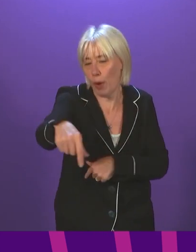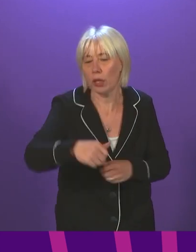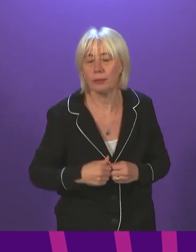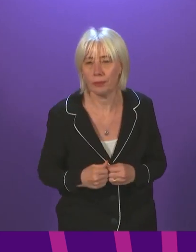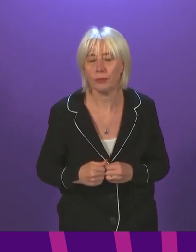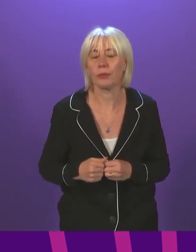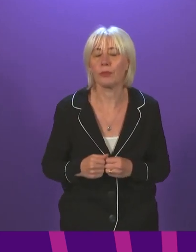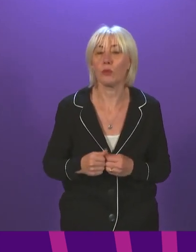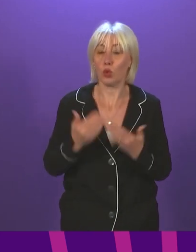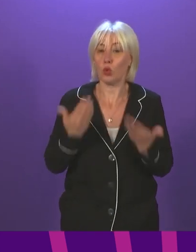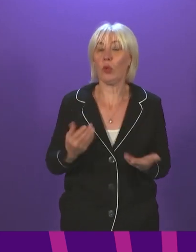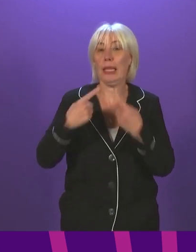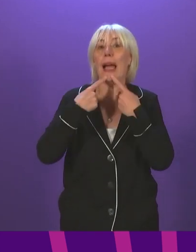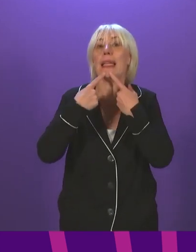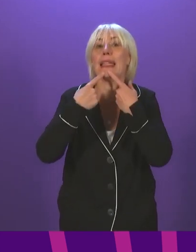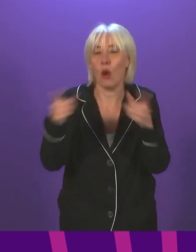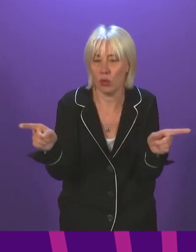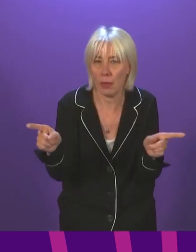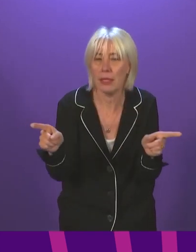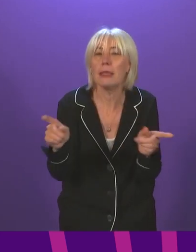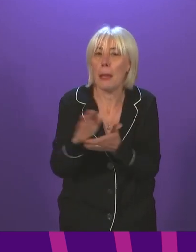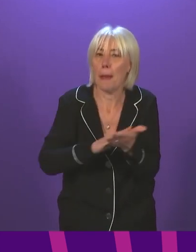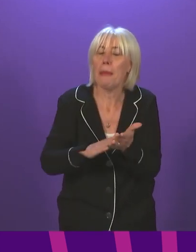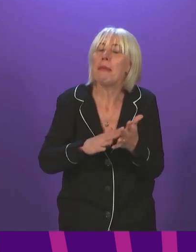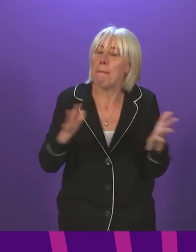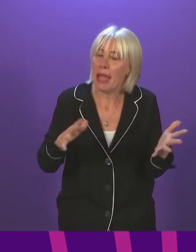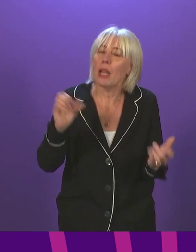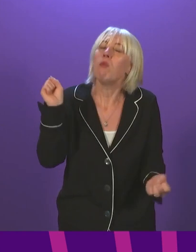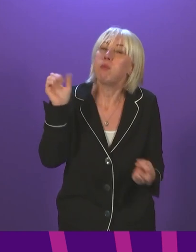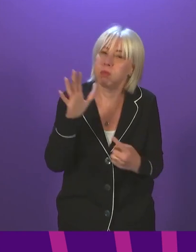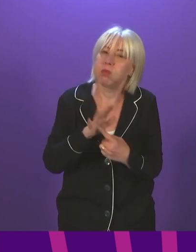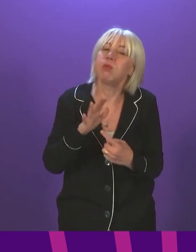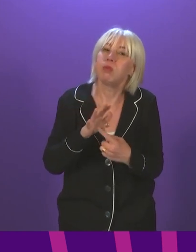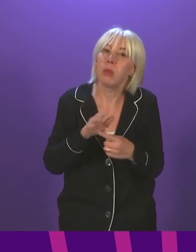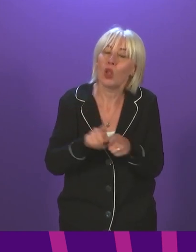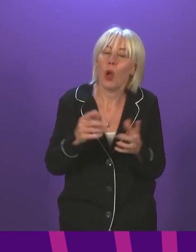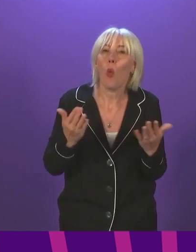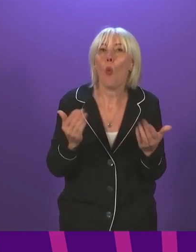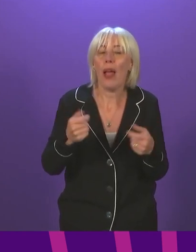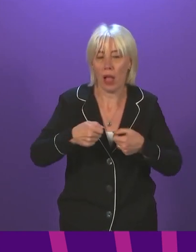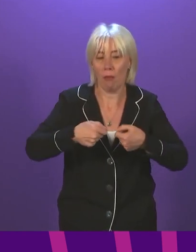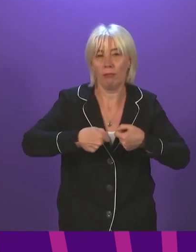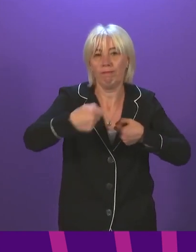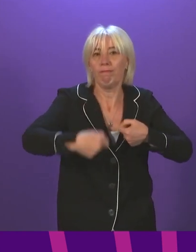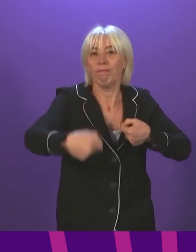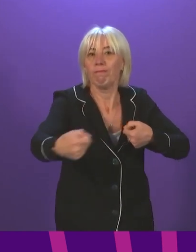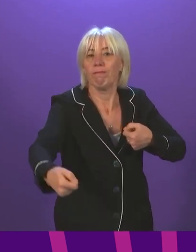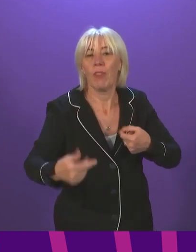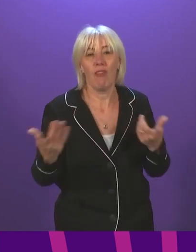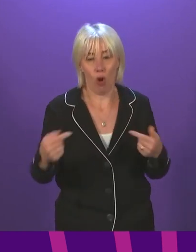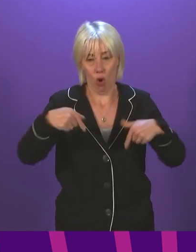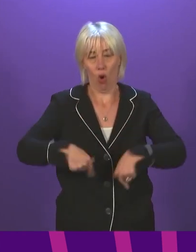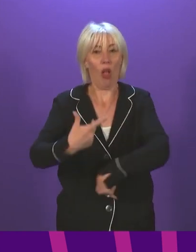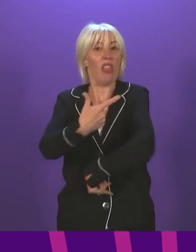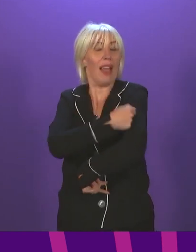today, Presiding Officer, represent a very significant and a very welcome extension of the vaccine programme and